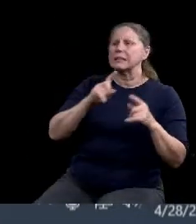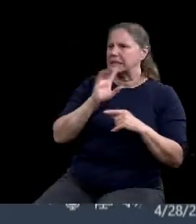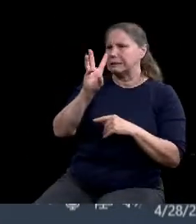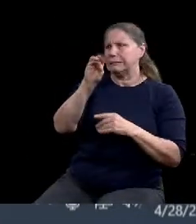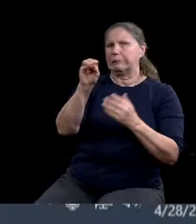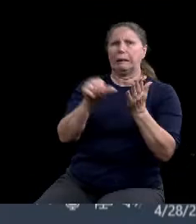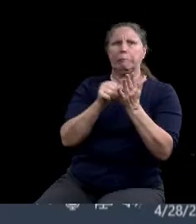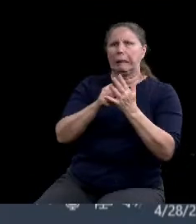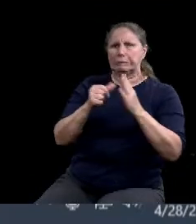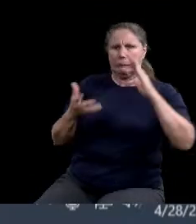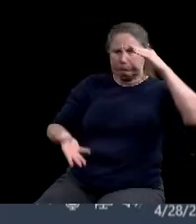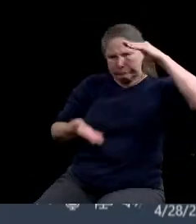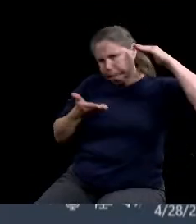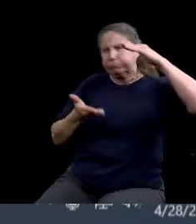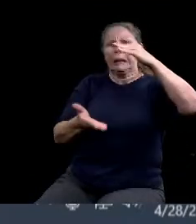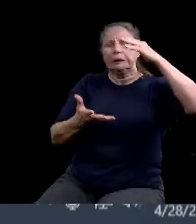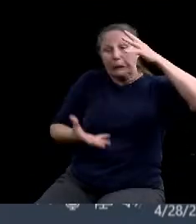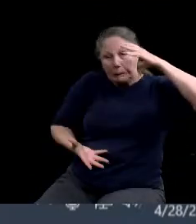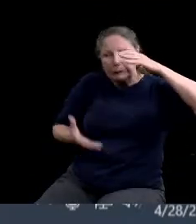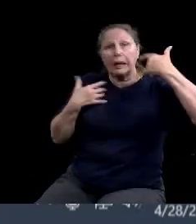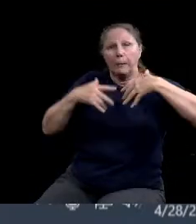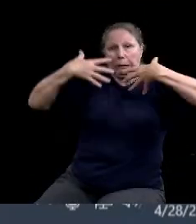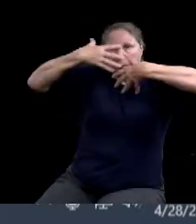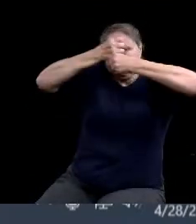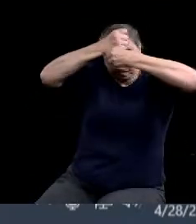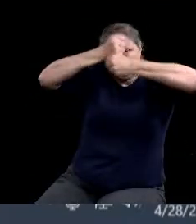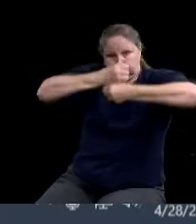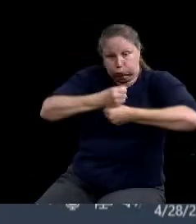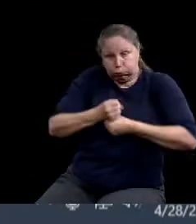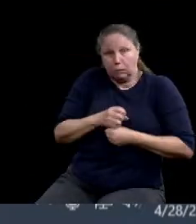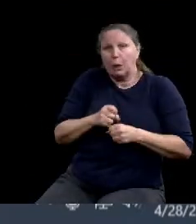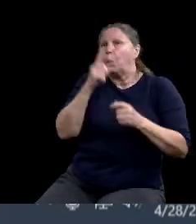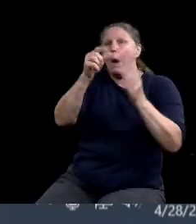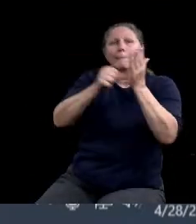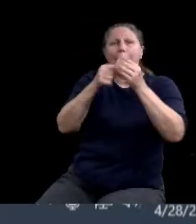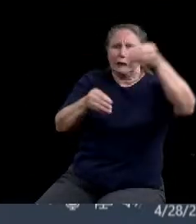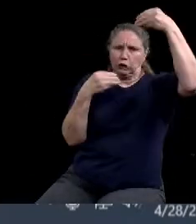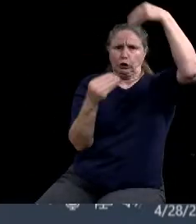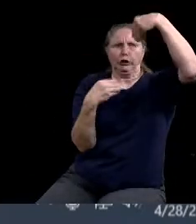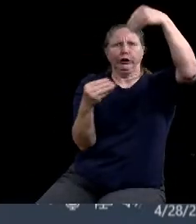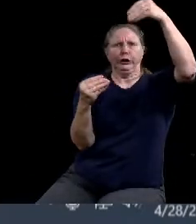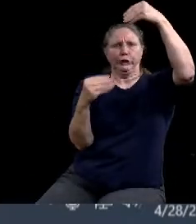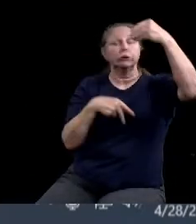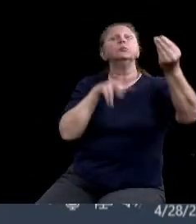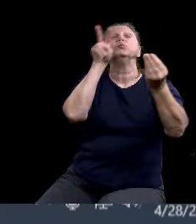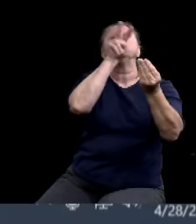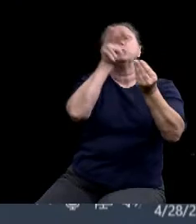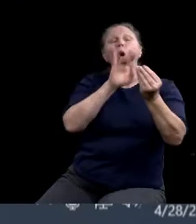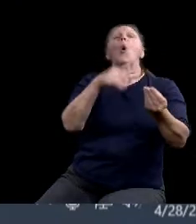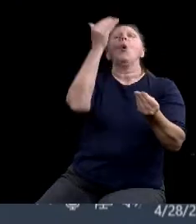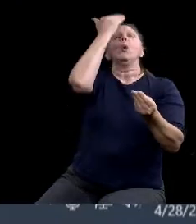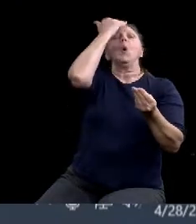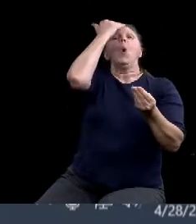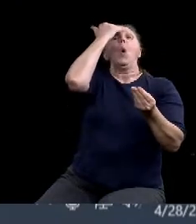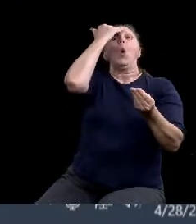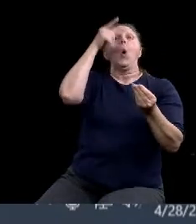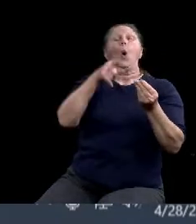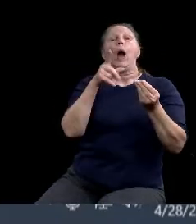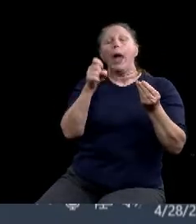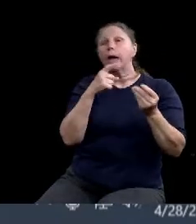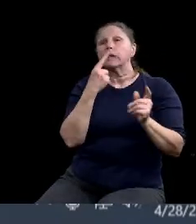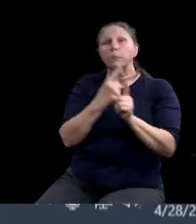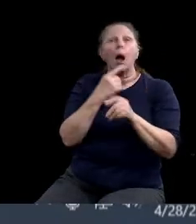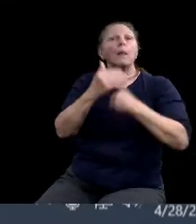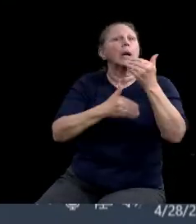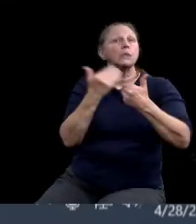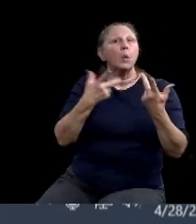clear one pager so people know what to expect and what right protocols are that we're suggesting, having, having that kind of coalesced and consistent, I